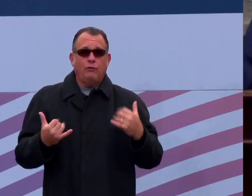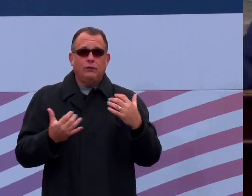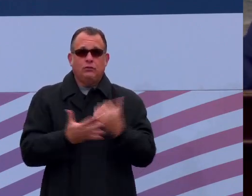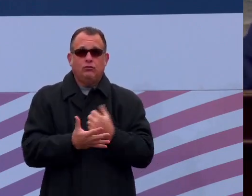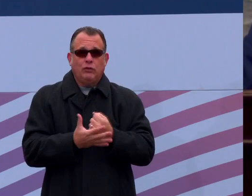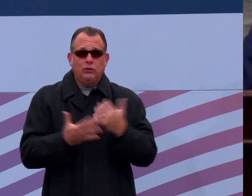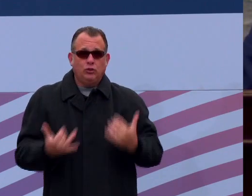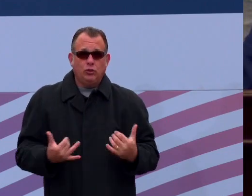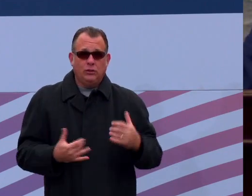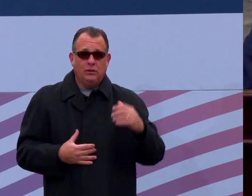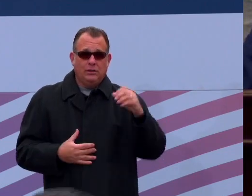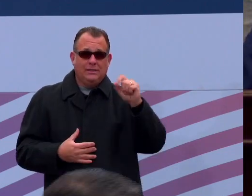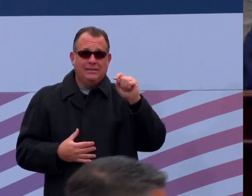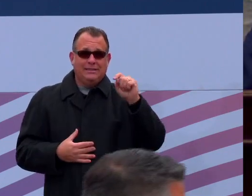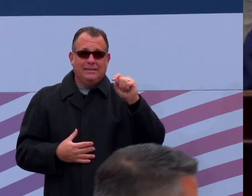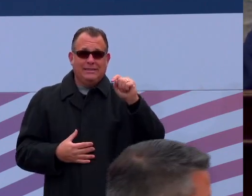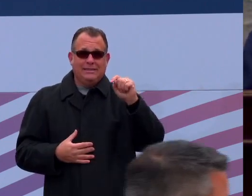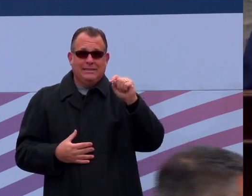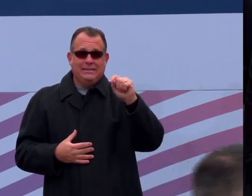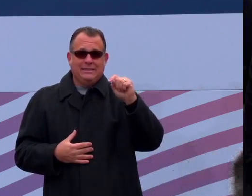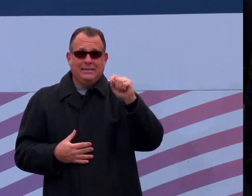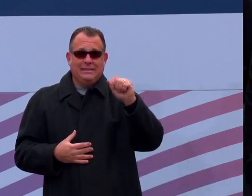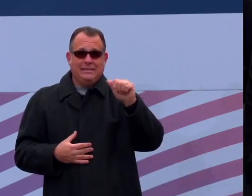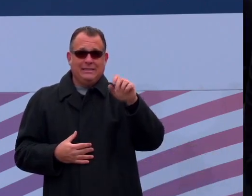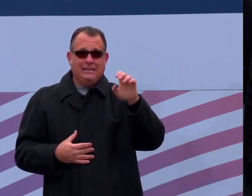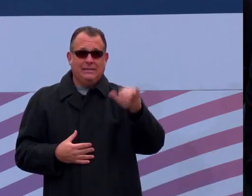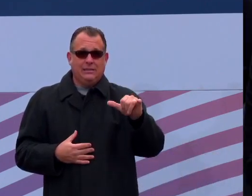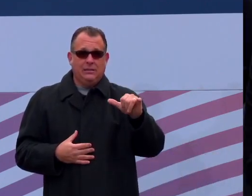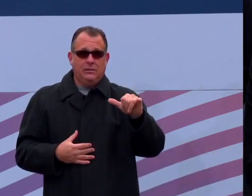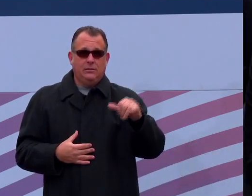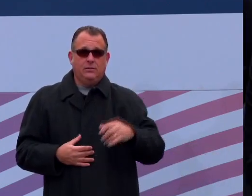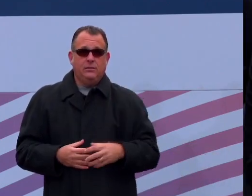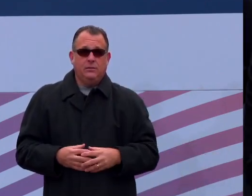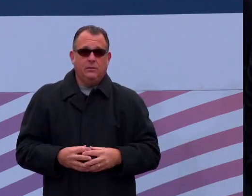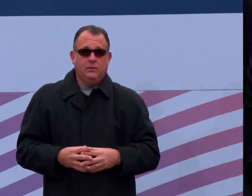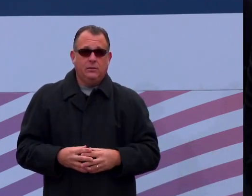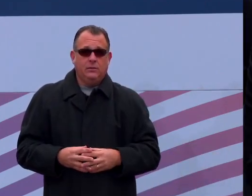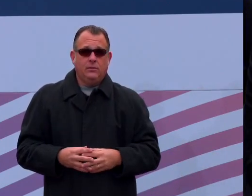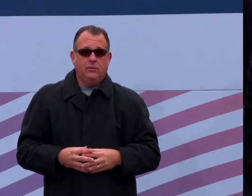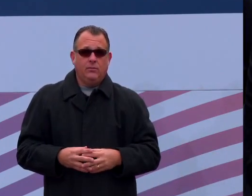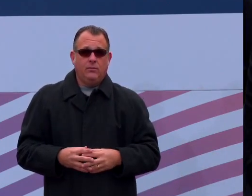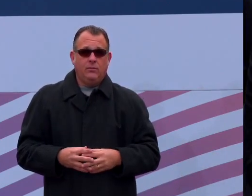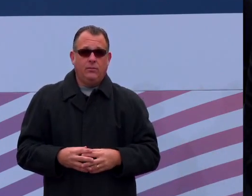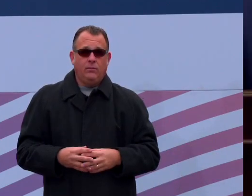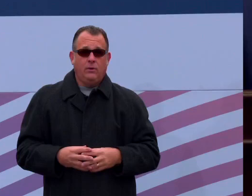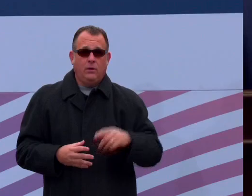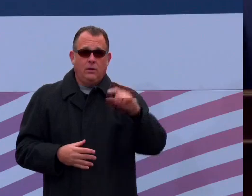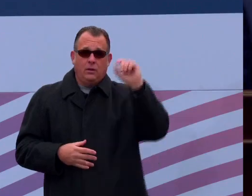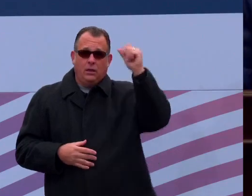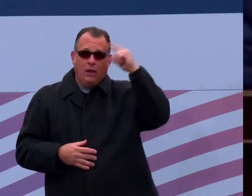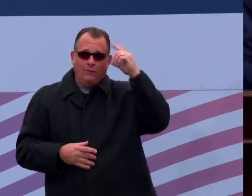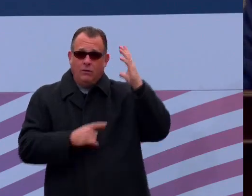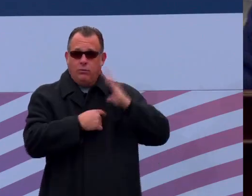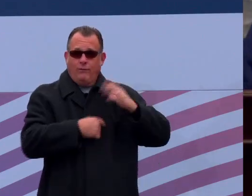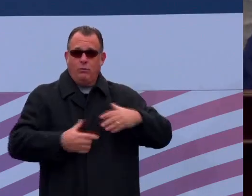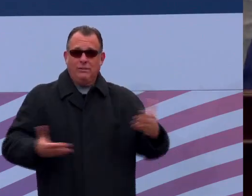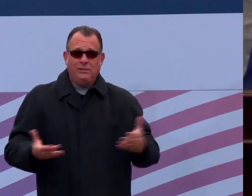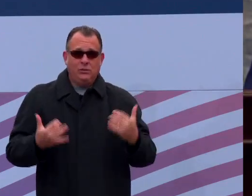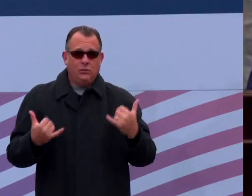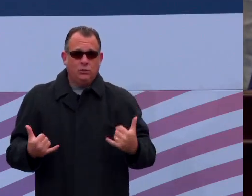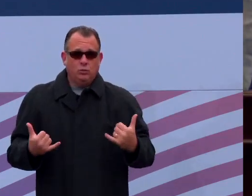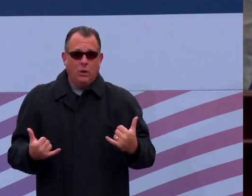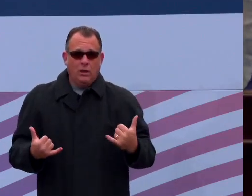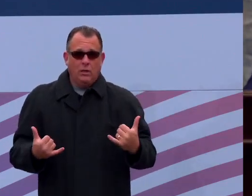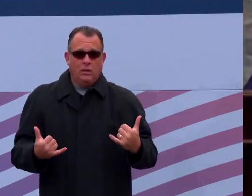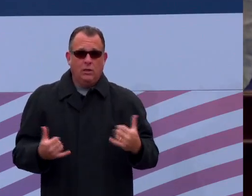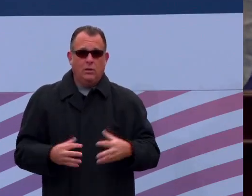Garrity is here as well. Our current Auditor General Tim DeFore is here as well. And I'd also like to welcome